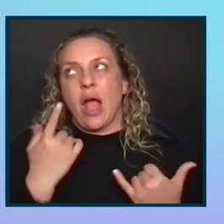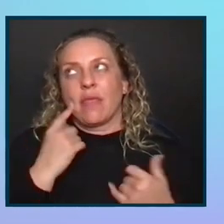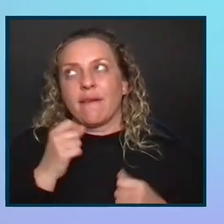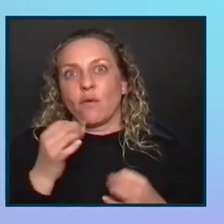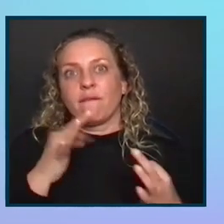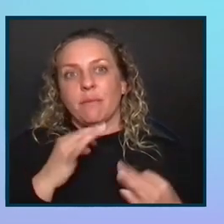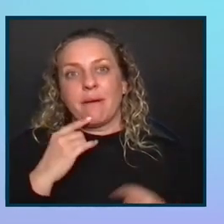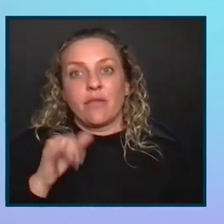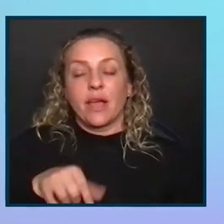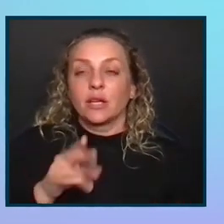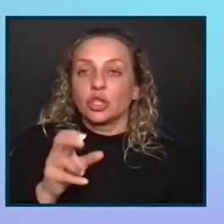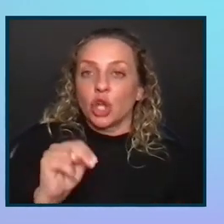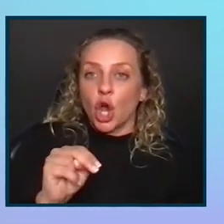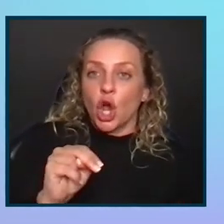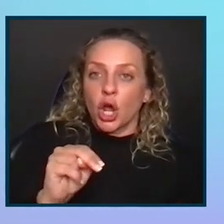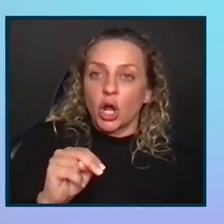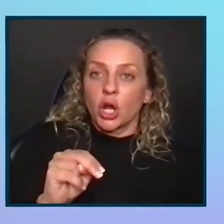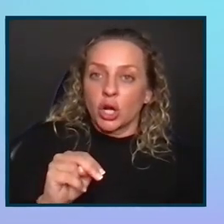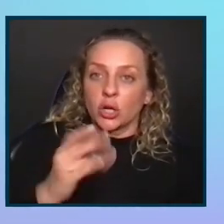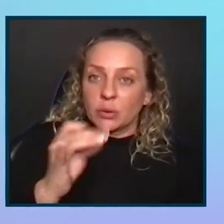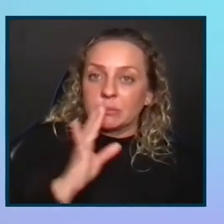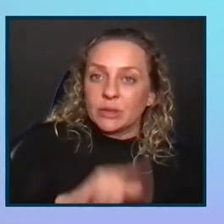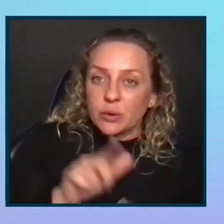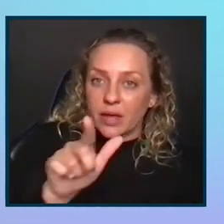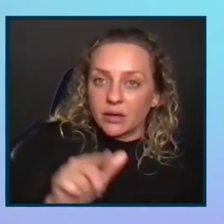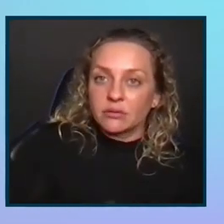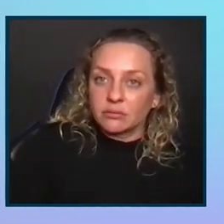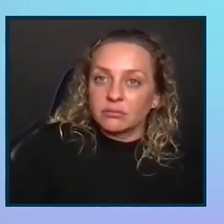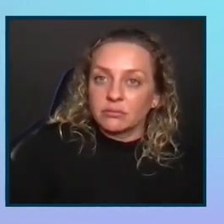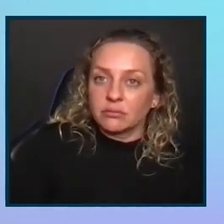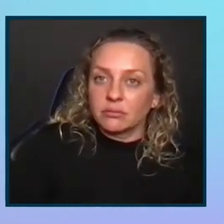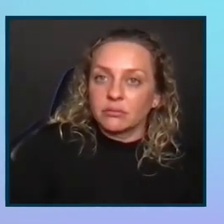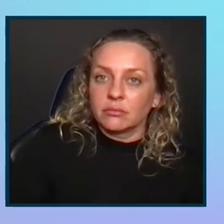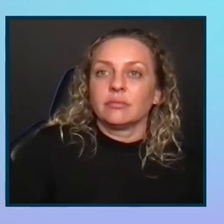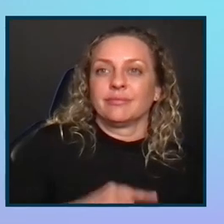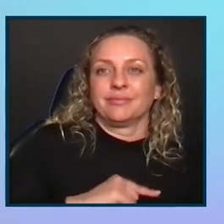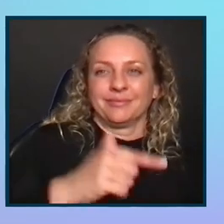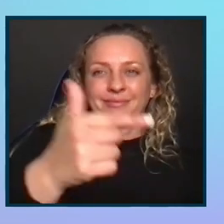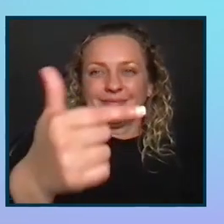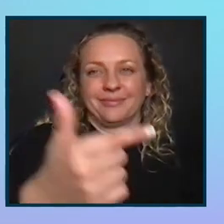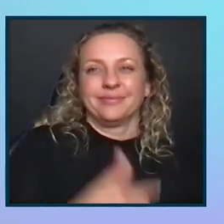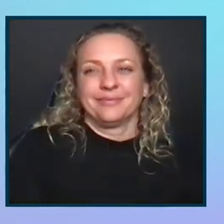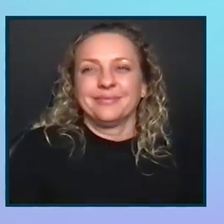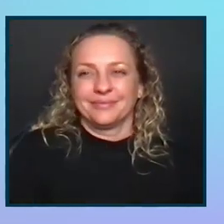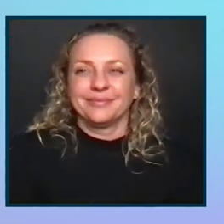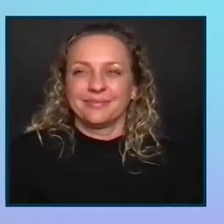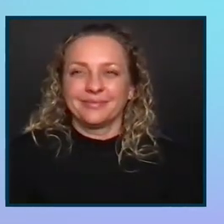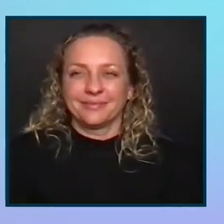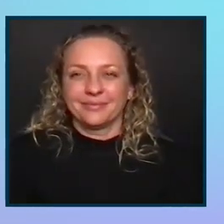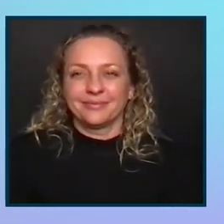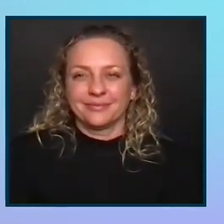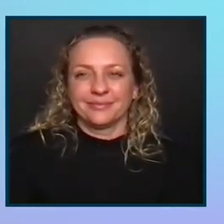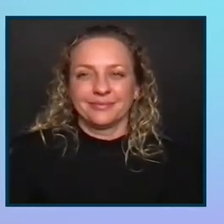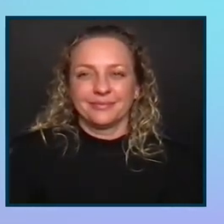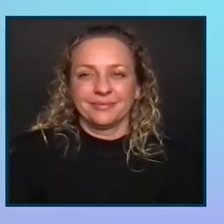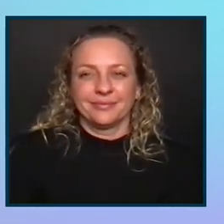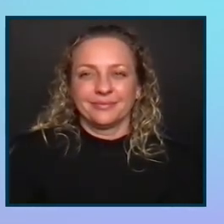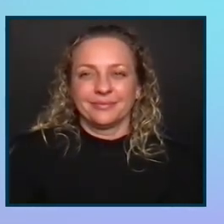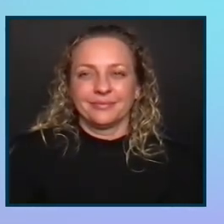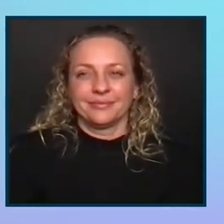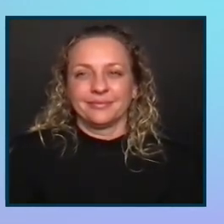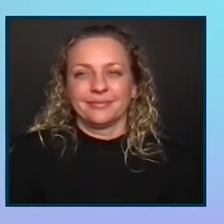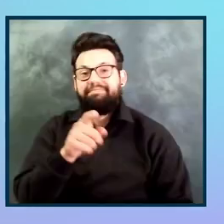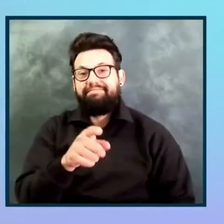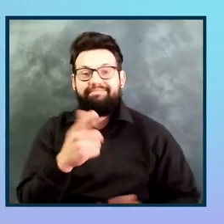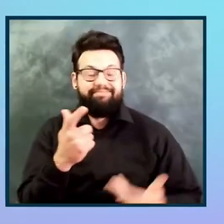feedback for that. John, did you want to speak to that at all, or go to the next question either way? Very well said. I don't think I could top you there, Elle.